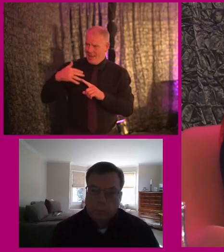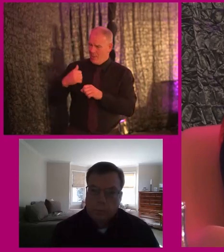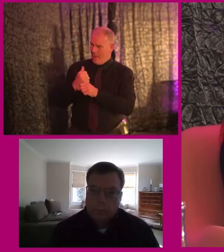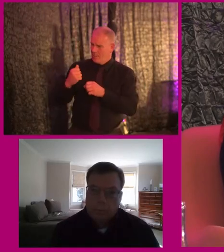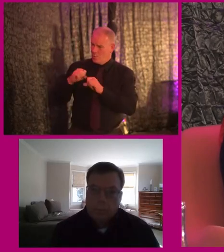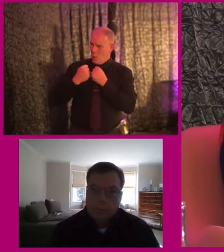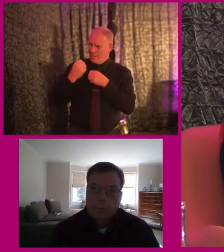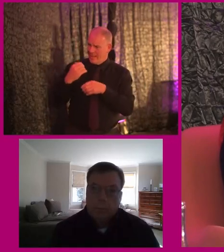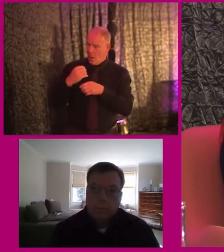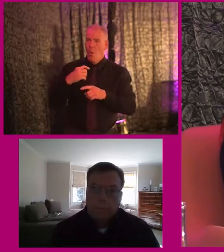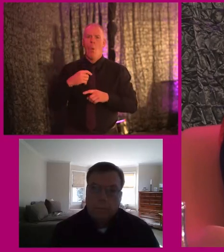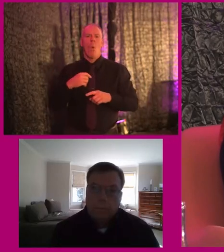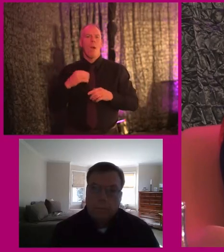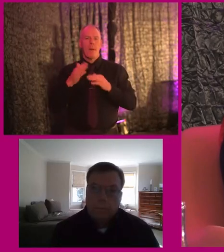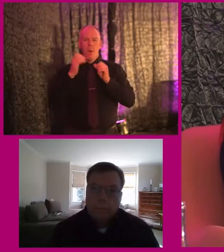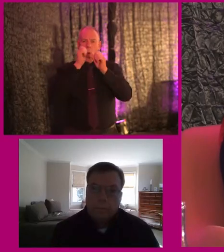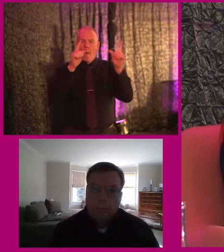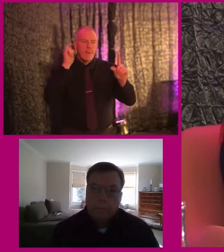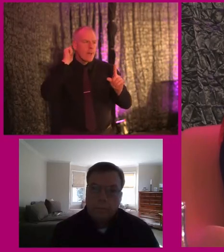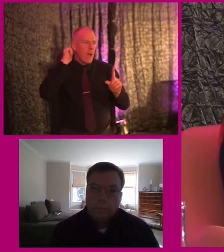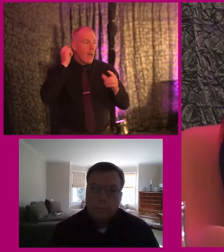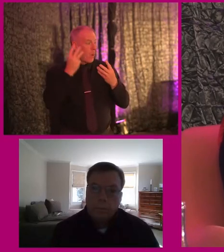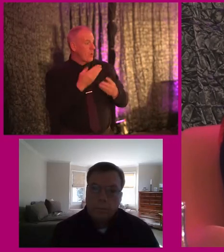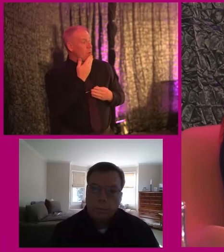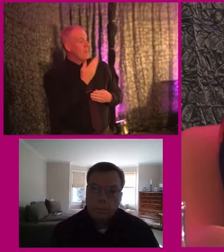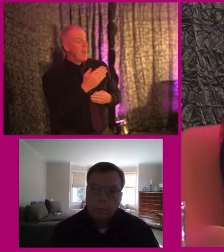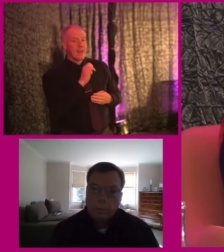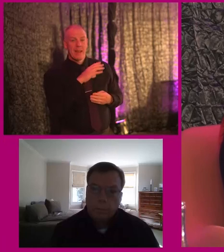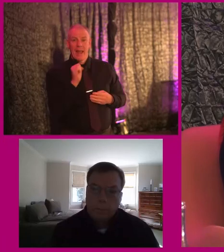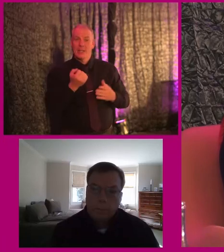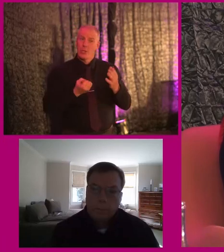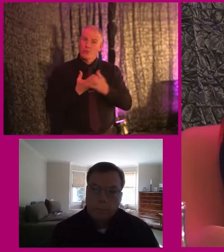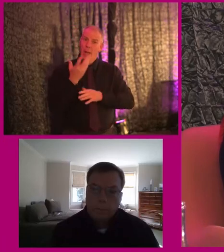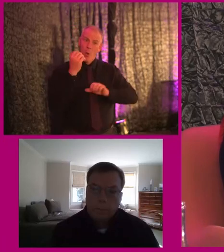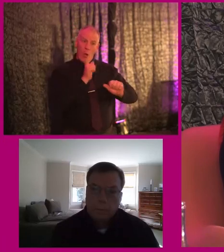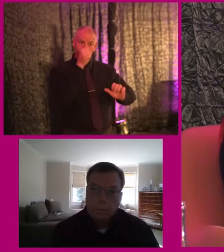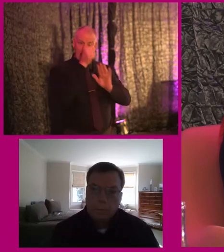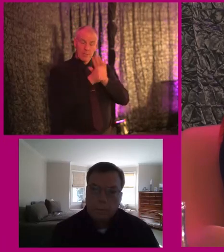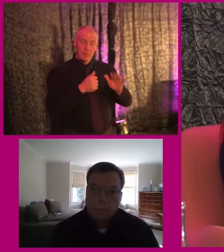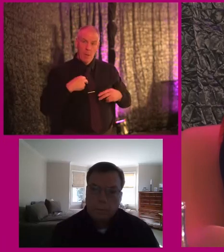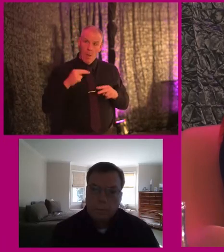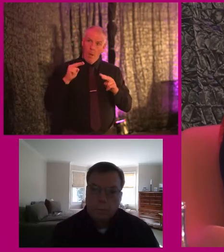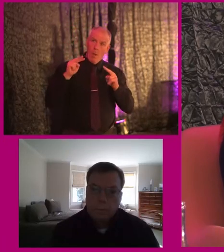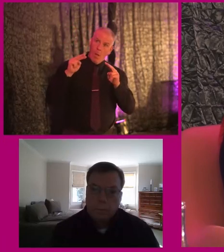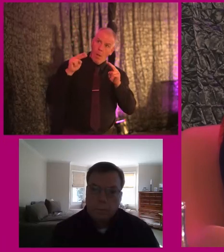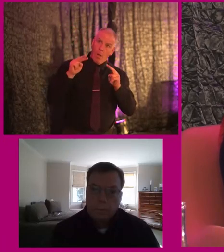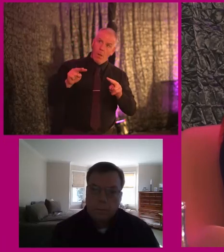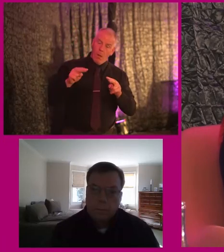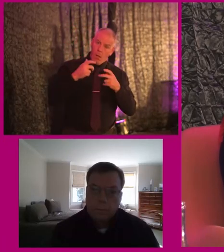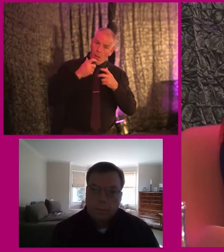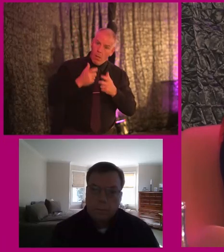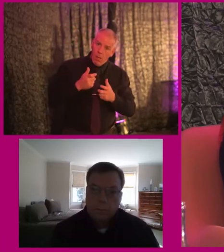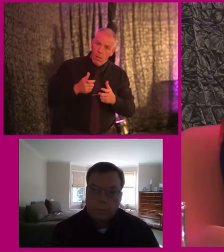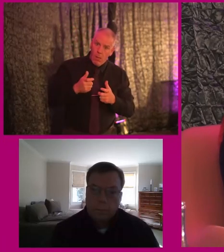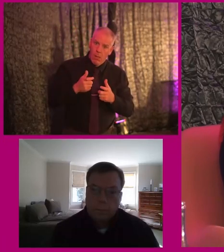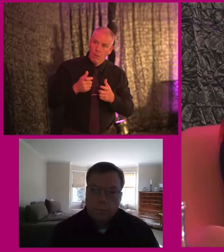So it's just about raising that awareness. I want to again, thank Elaine for her describing her experience, because that's just invaluable, and really gives an